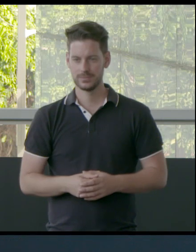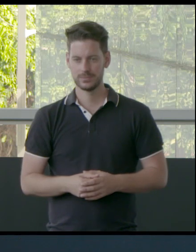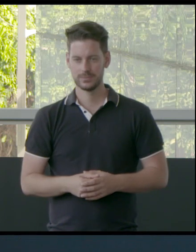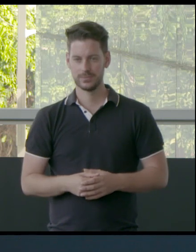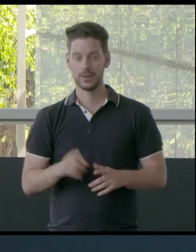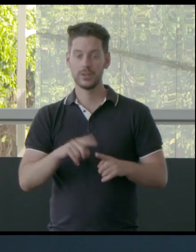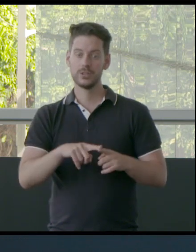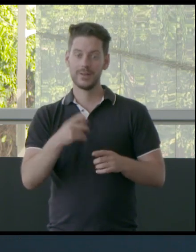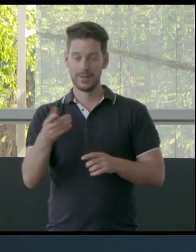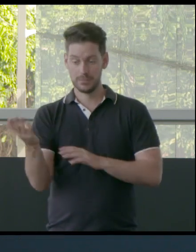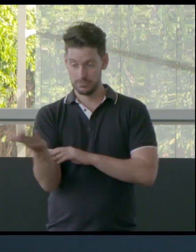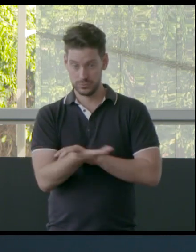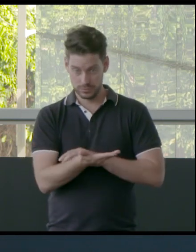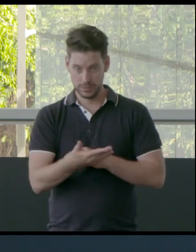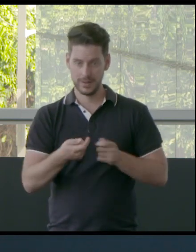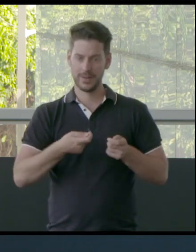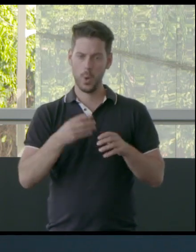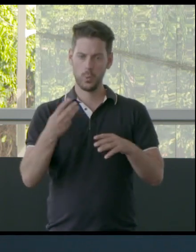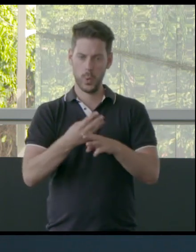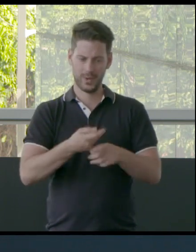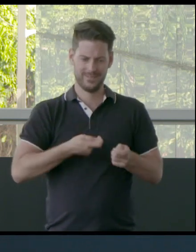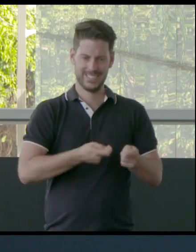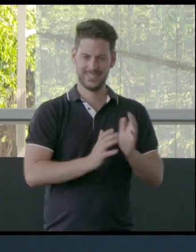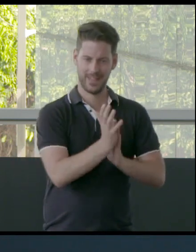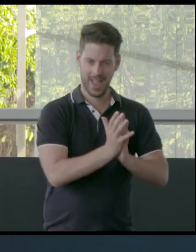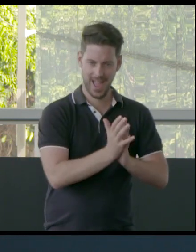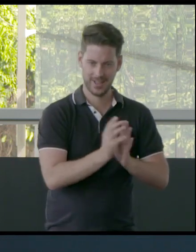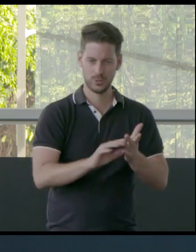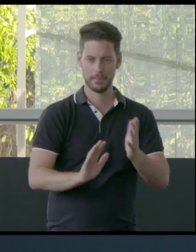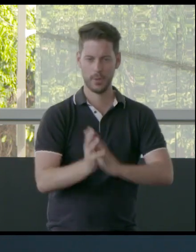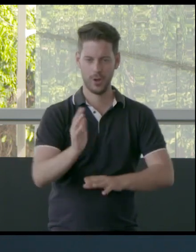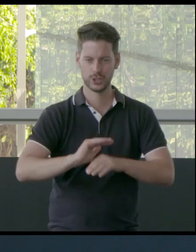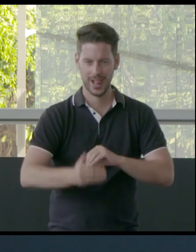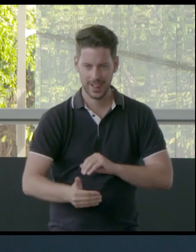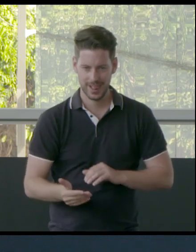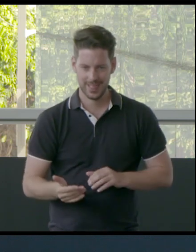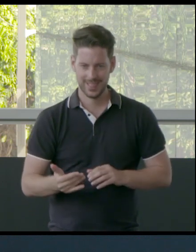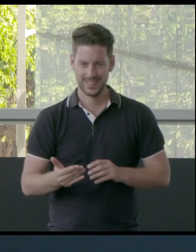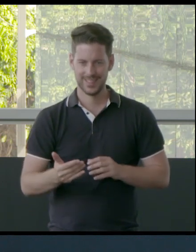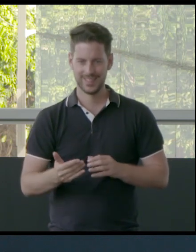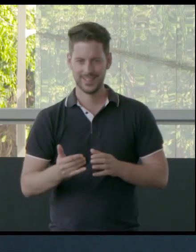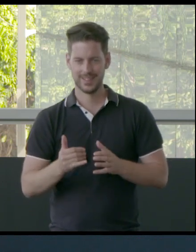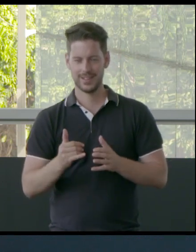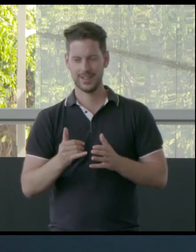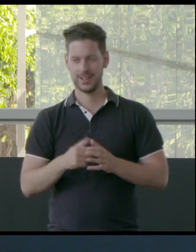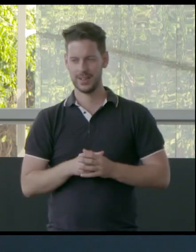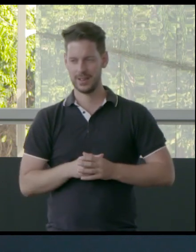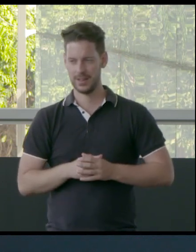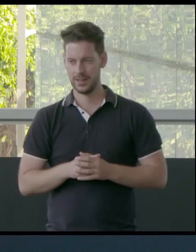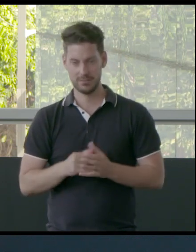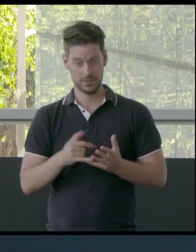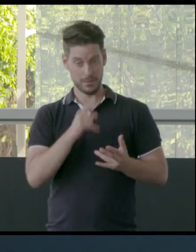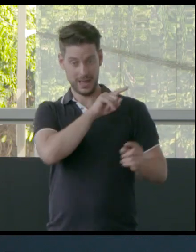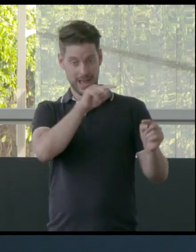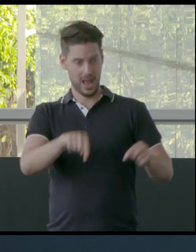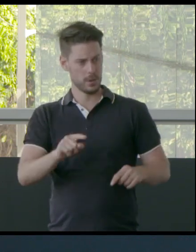kilns to burn the shell. So, you know, basically, you know, people come to our country all the time and they think it's the most